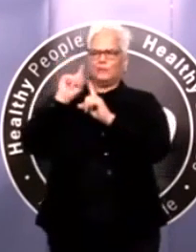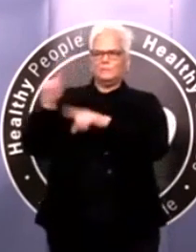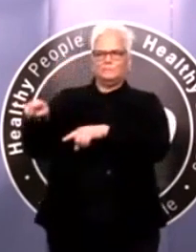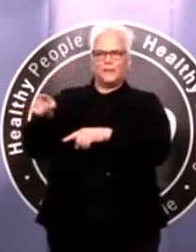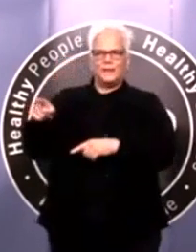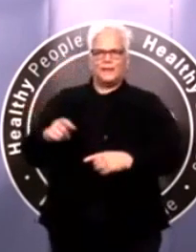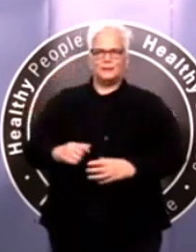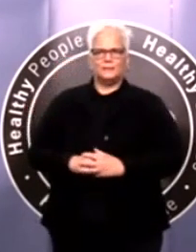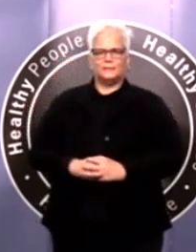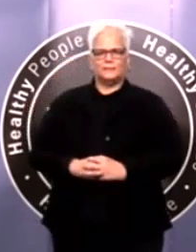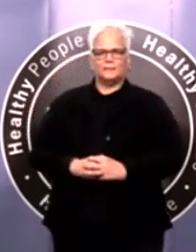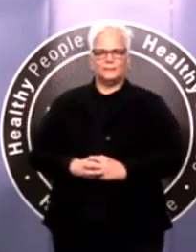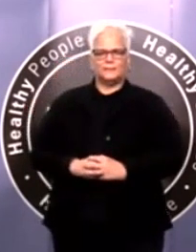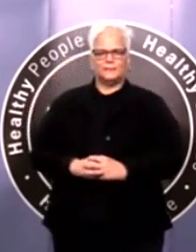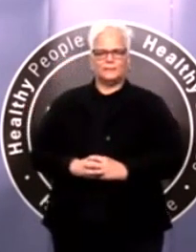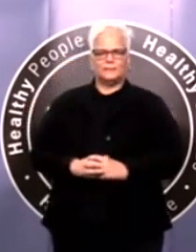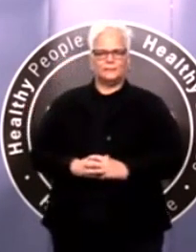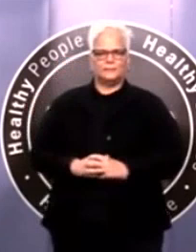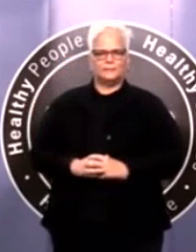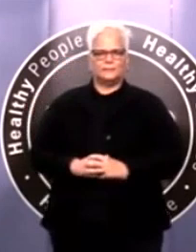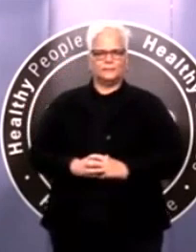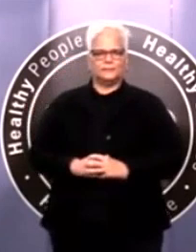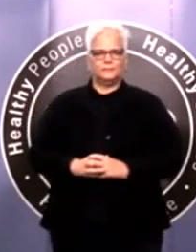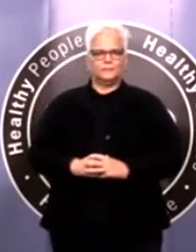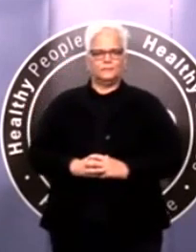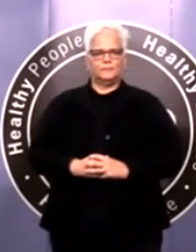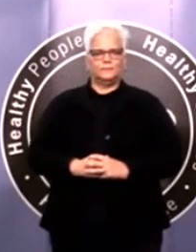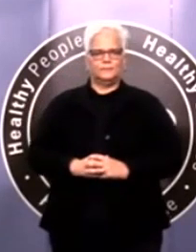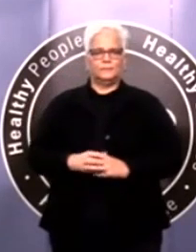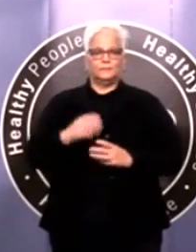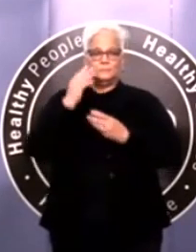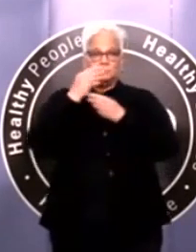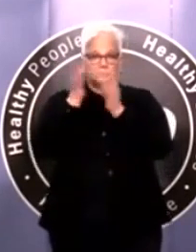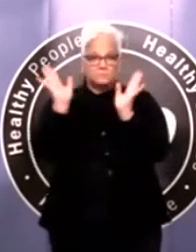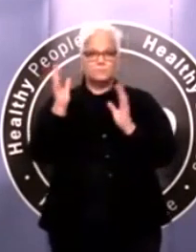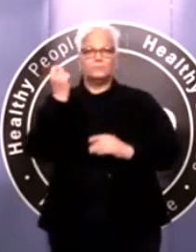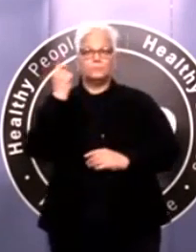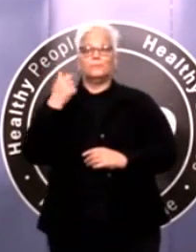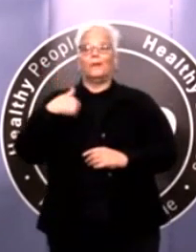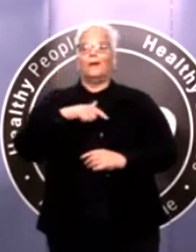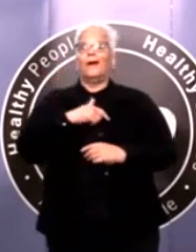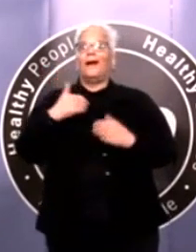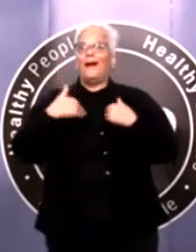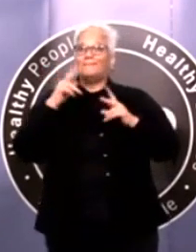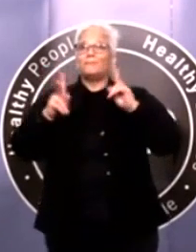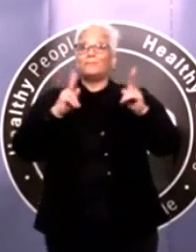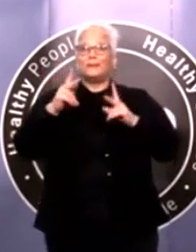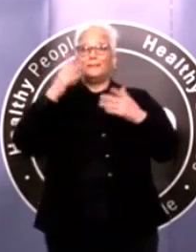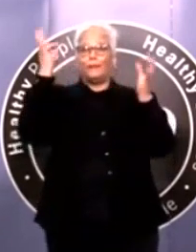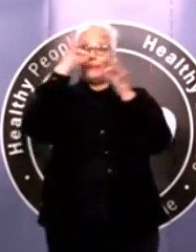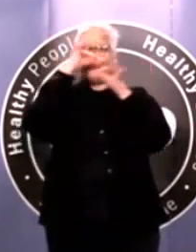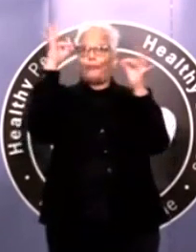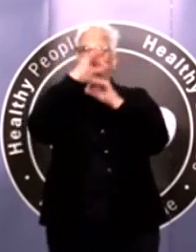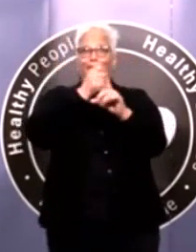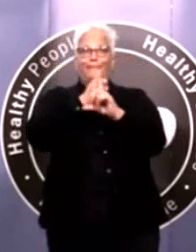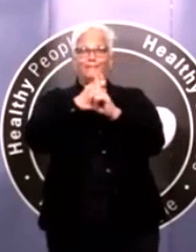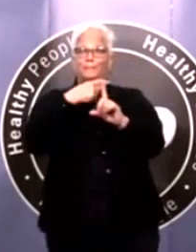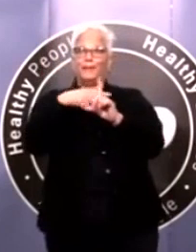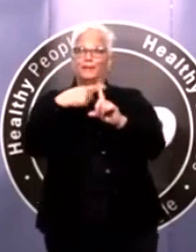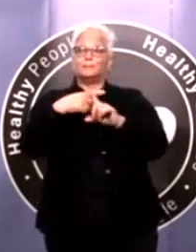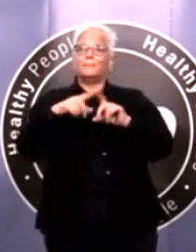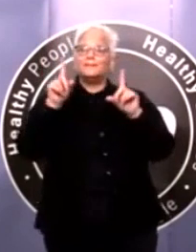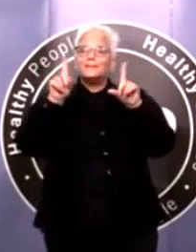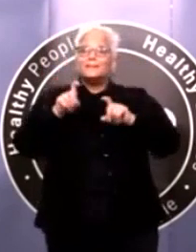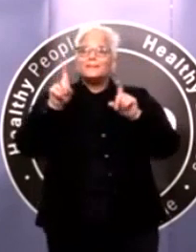had enough testing, adequate testing. We do not have enough testing, and